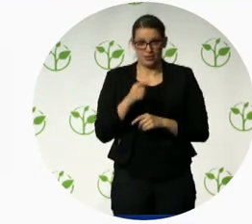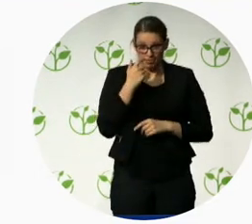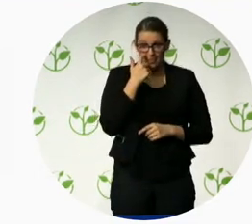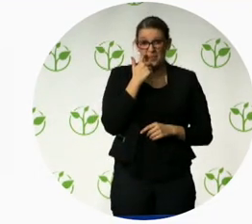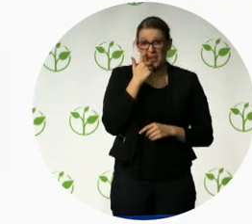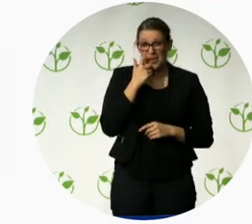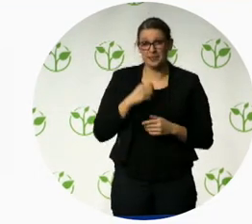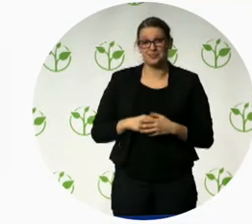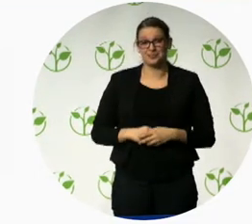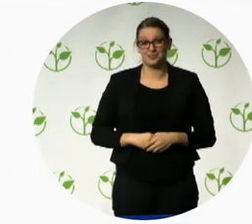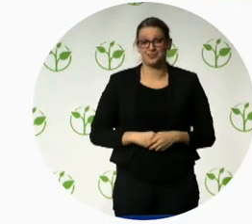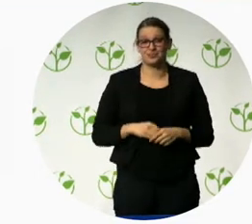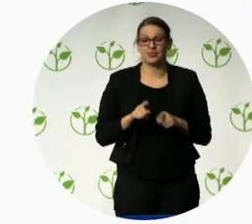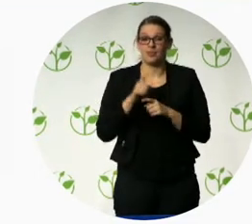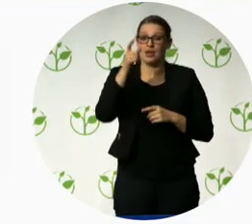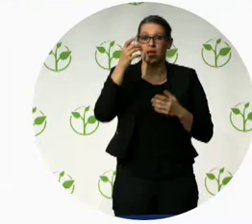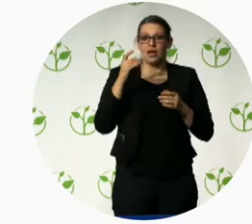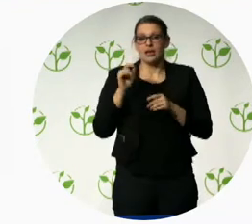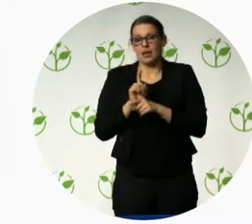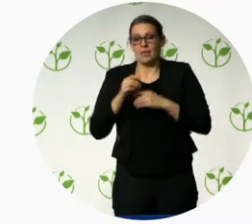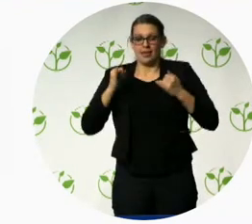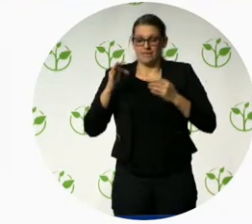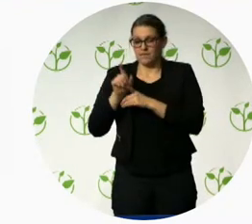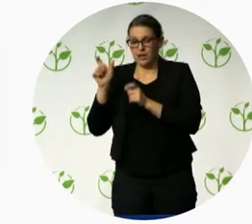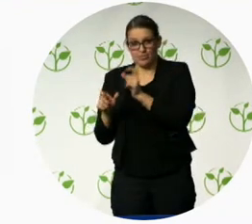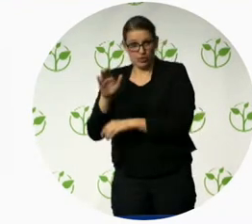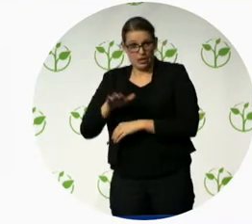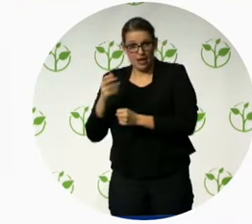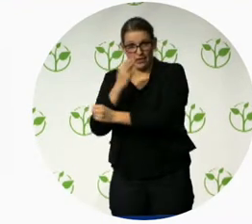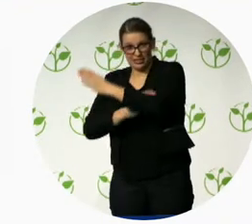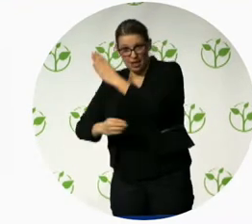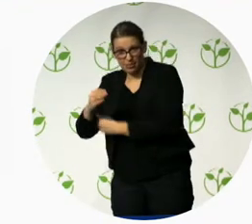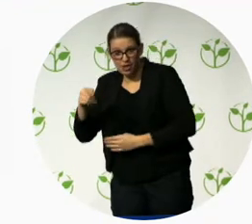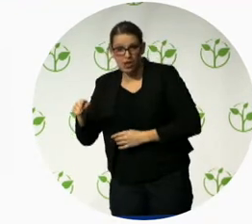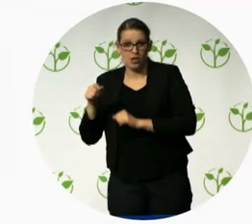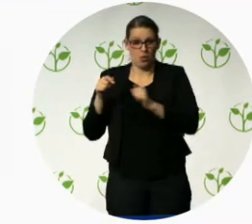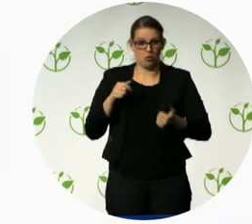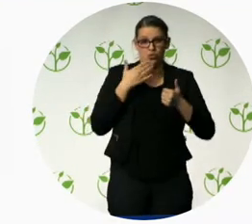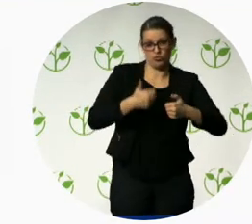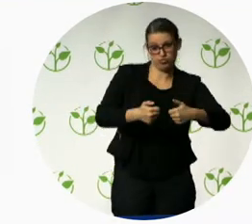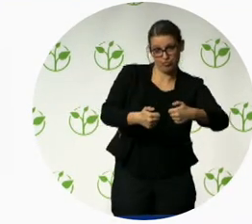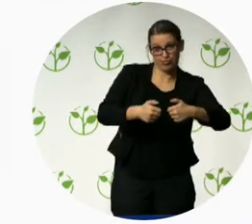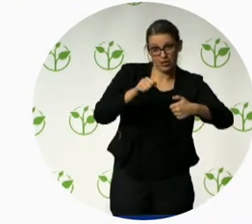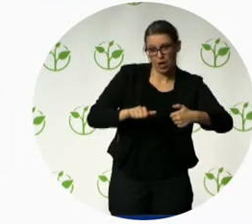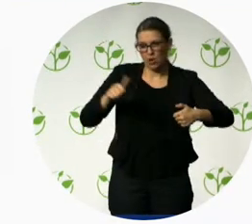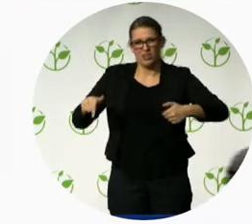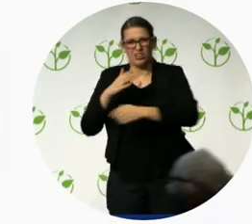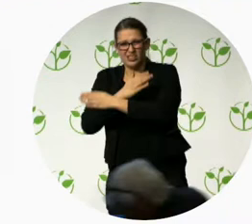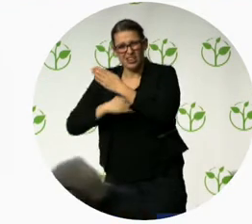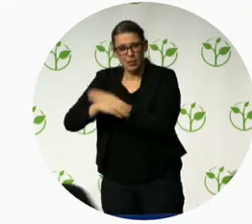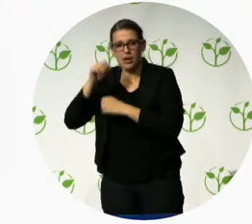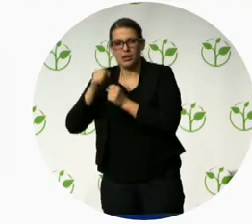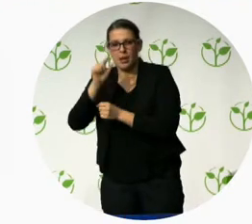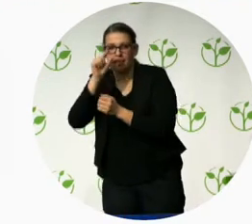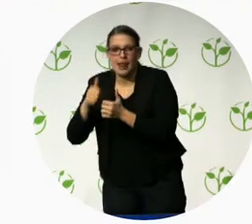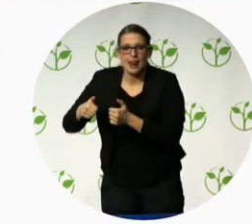character with his chin while his brother does the bullets and does all the moves. This is inclusion from an early age. But my son, who doesn't